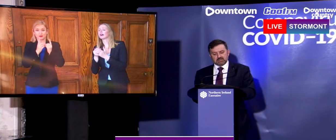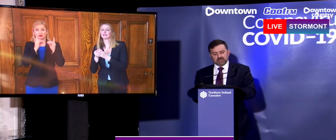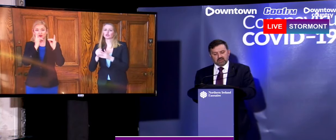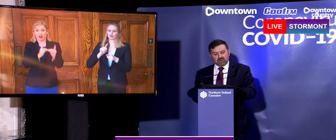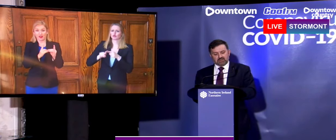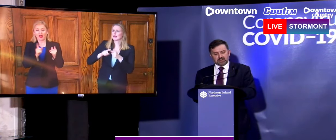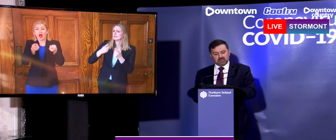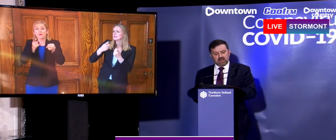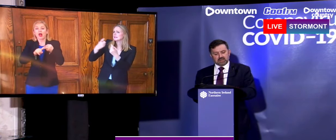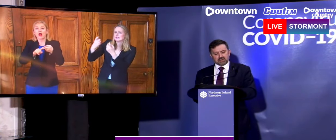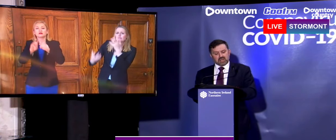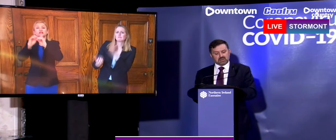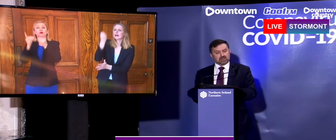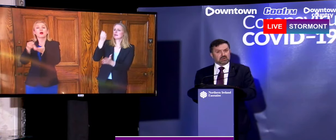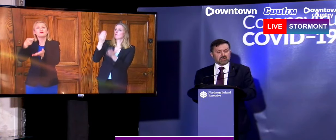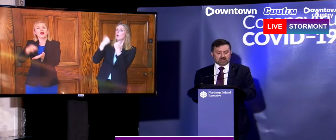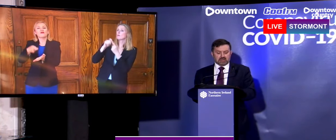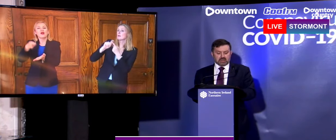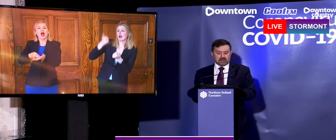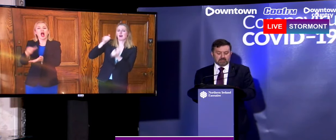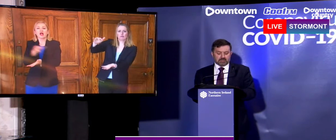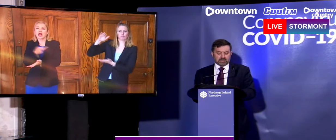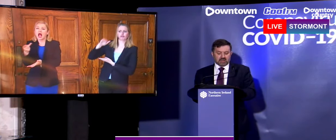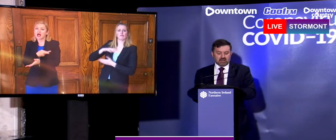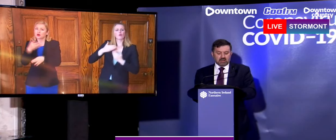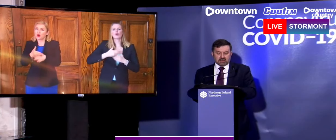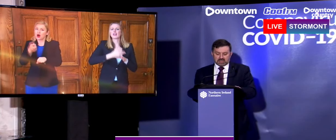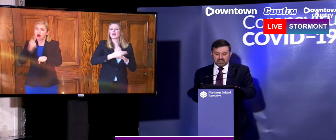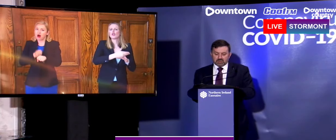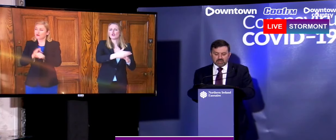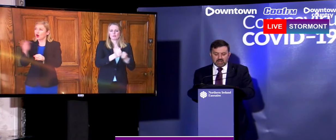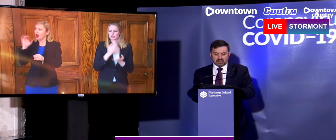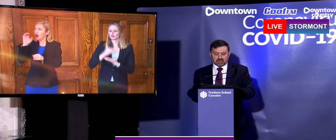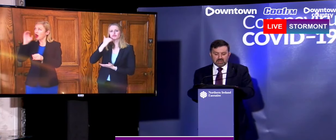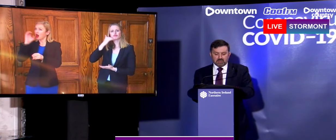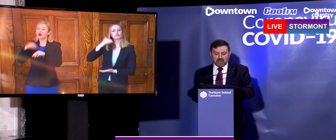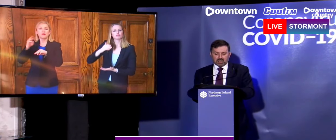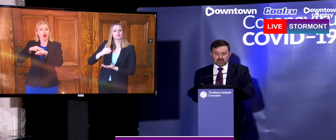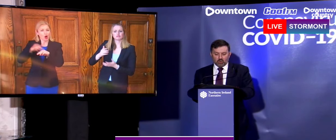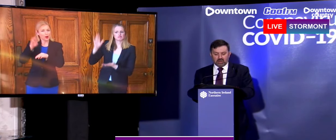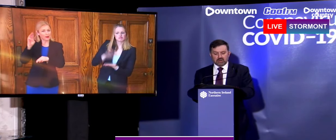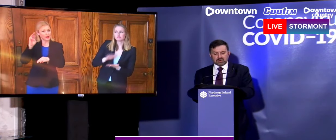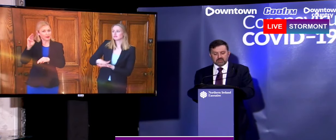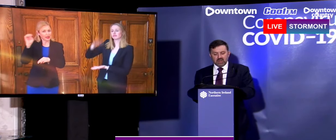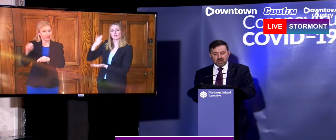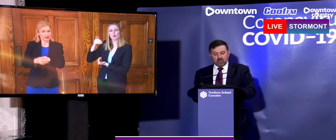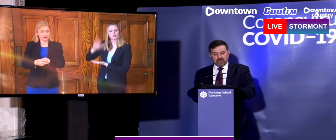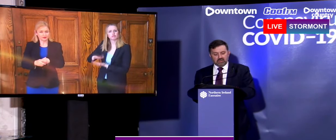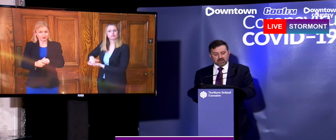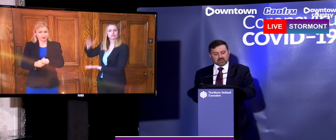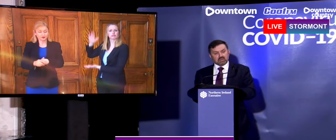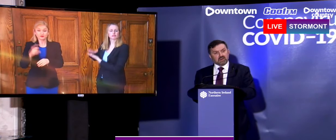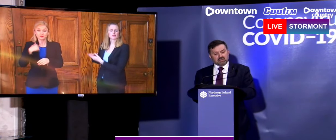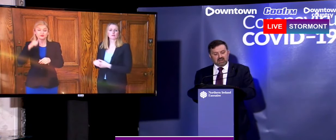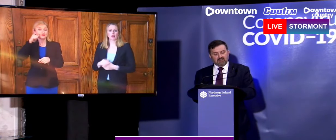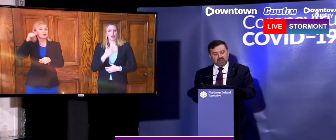supplies for any future demand or second surge later in the year. Yesterday I was delighted to see a packed warehouse with